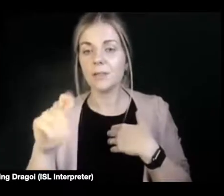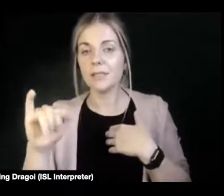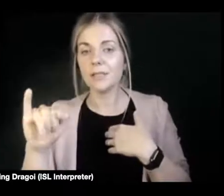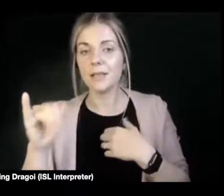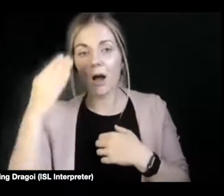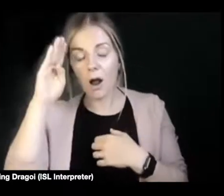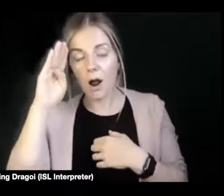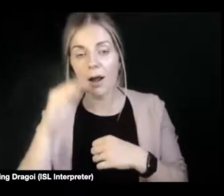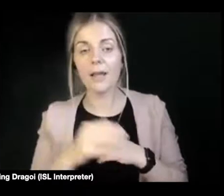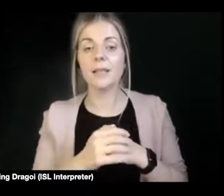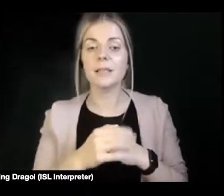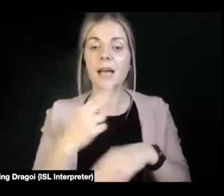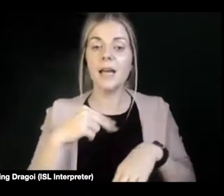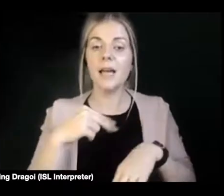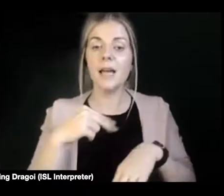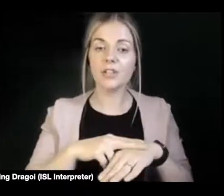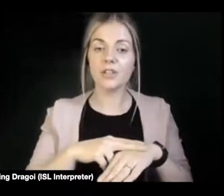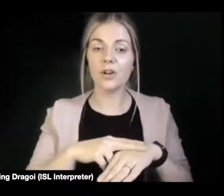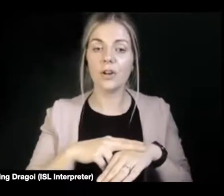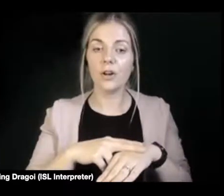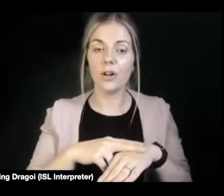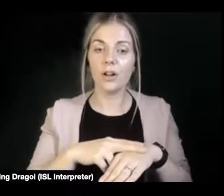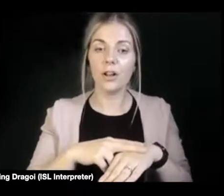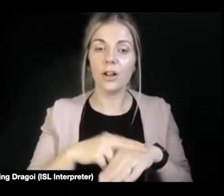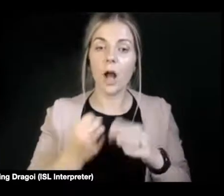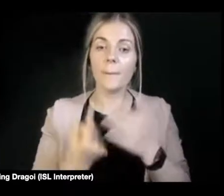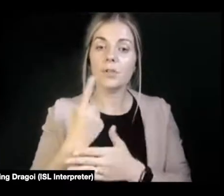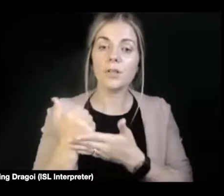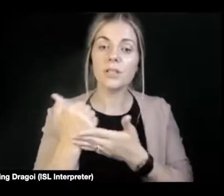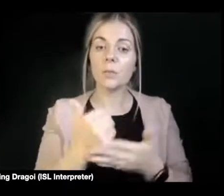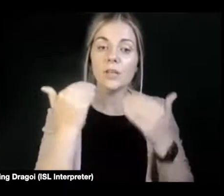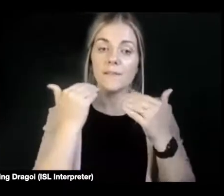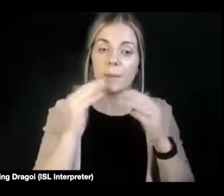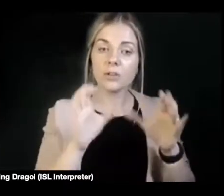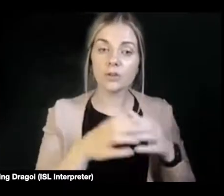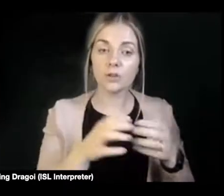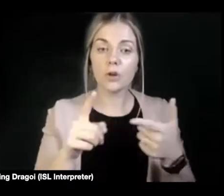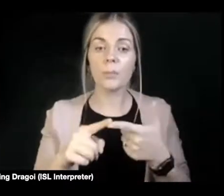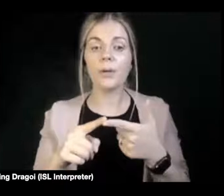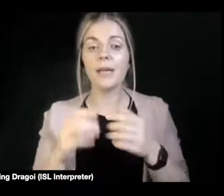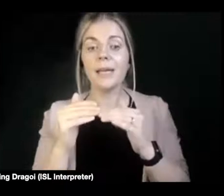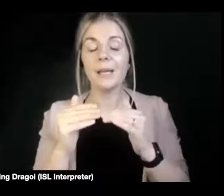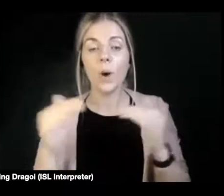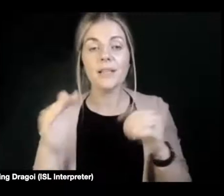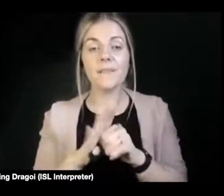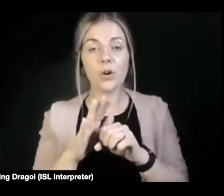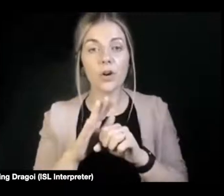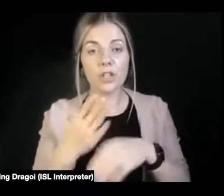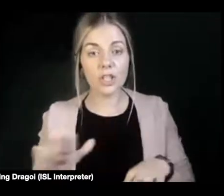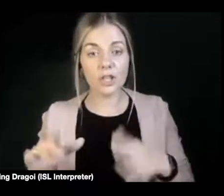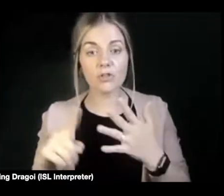National Opportunity Support Information Group, Equality for Children, Irish Gay Dabs, you know, quite